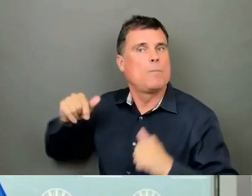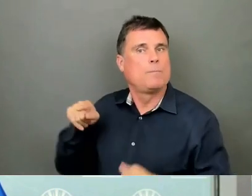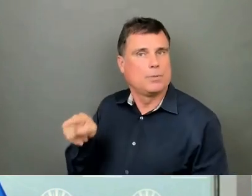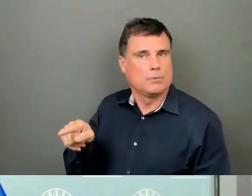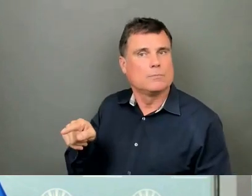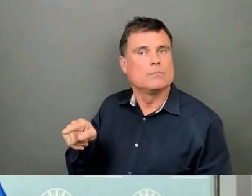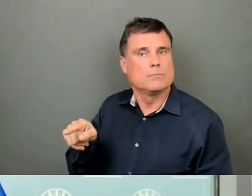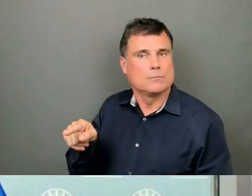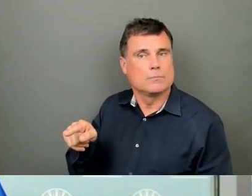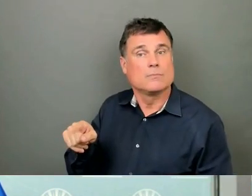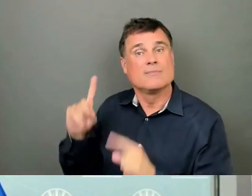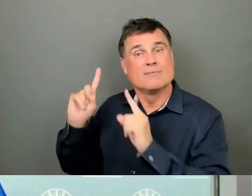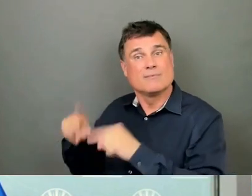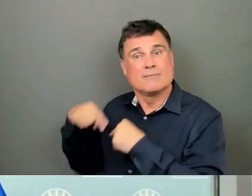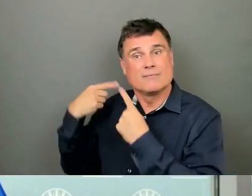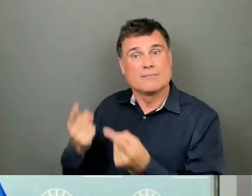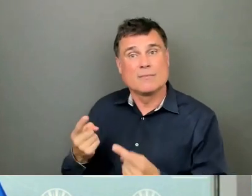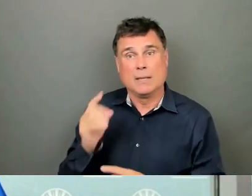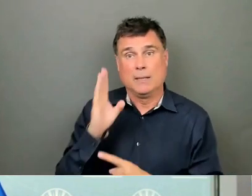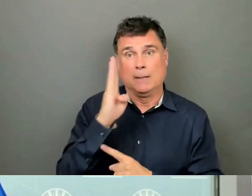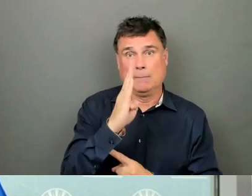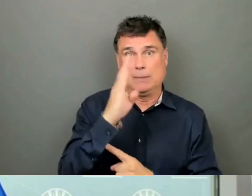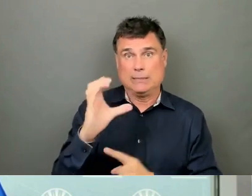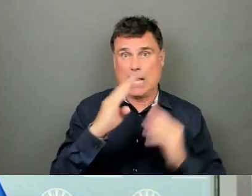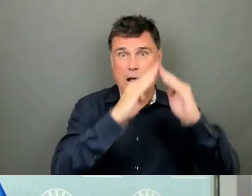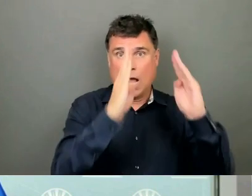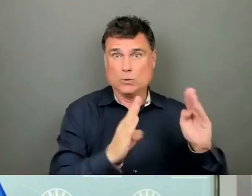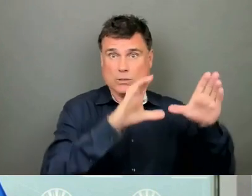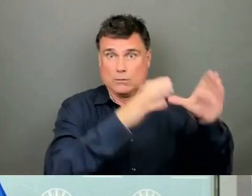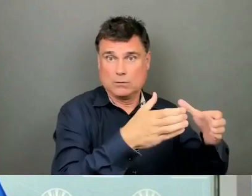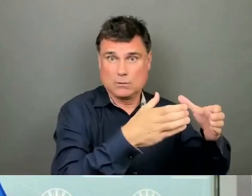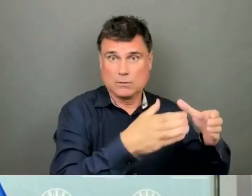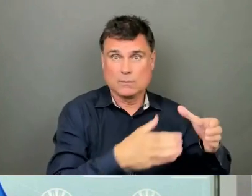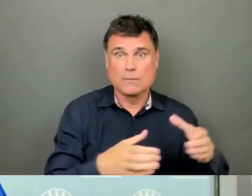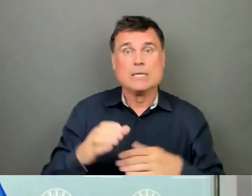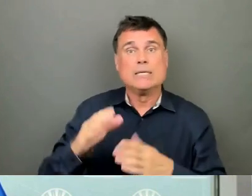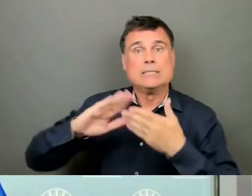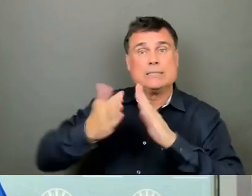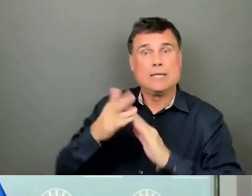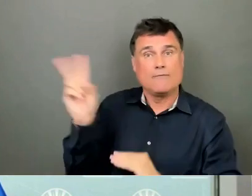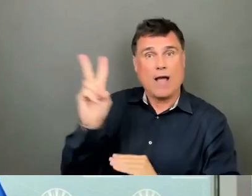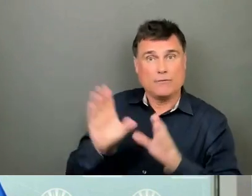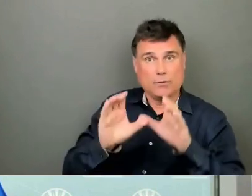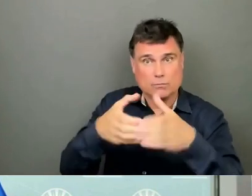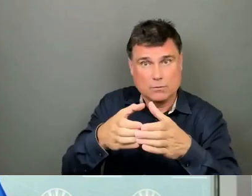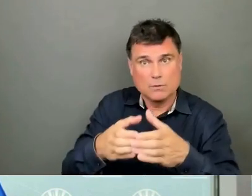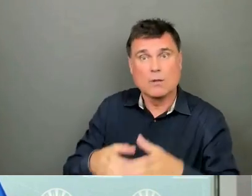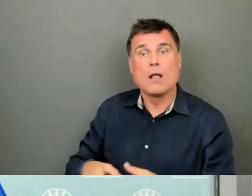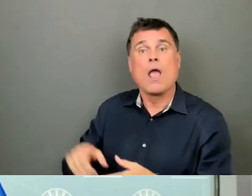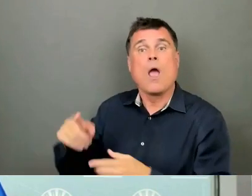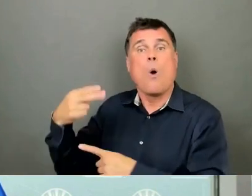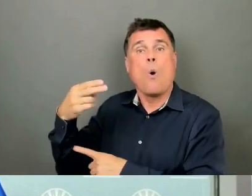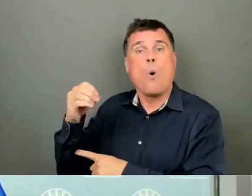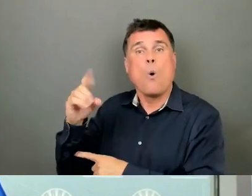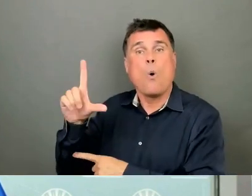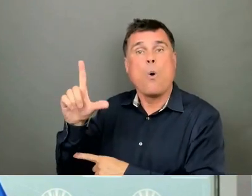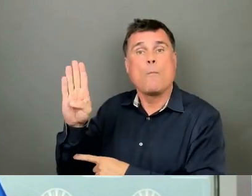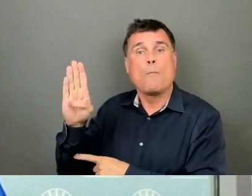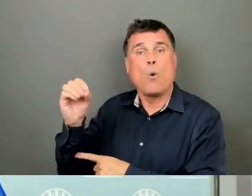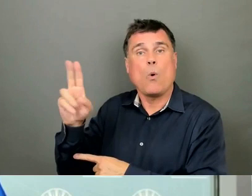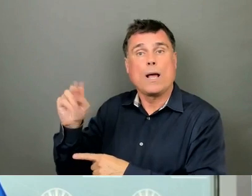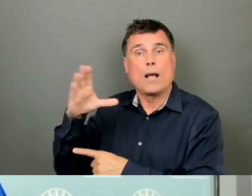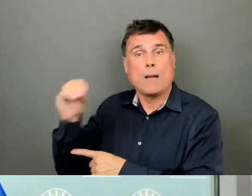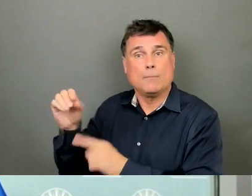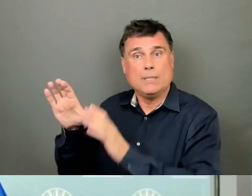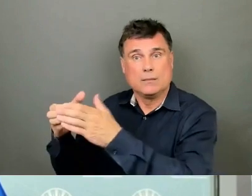Since that time, B.C. Housing has been working closely with Holborn and the City of Vancouver to reach a realistic accelerated timeline